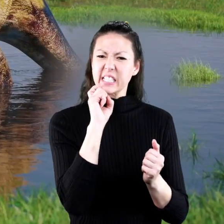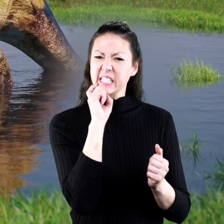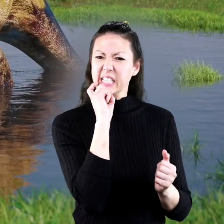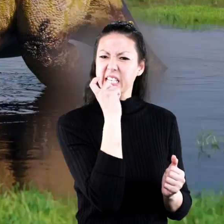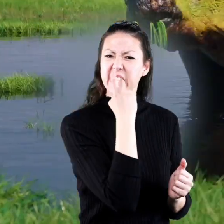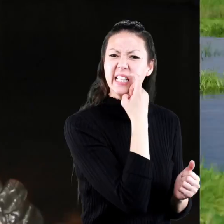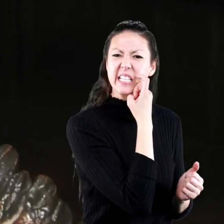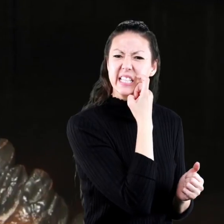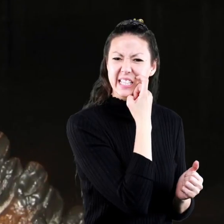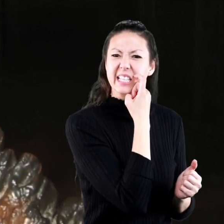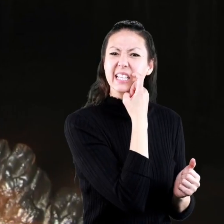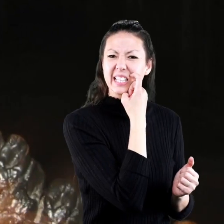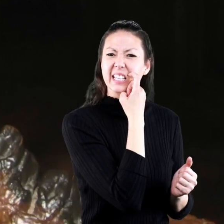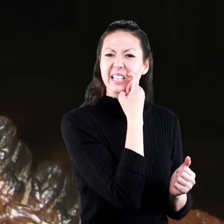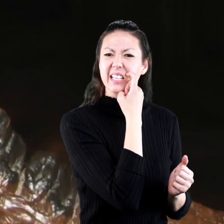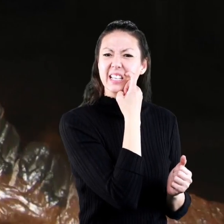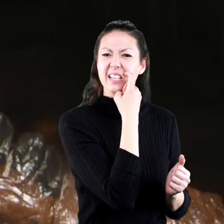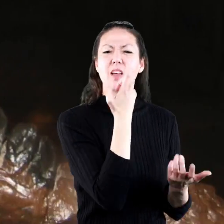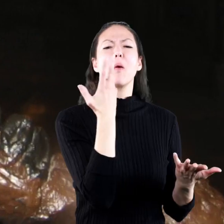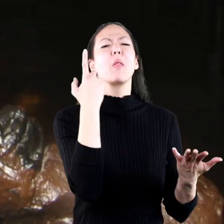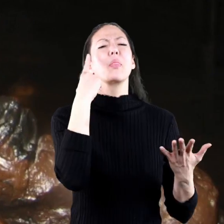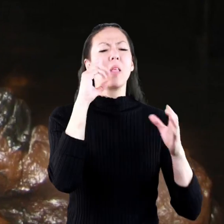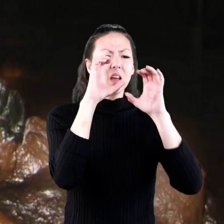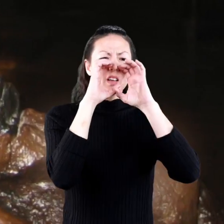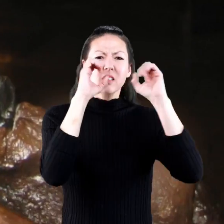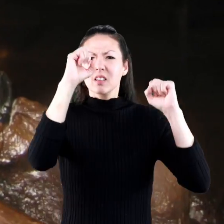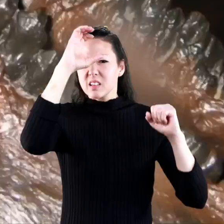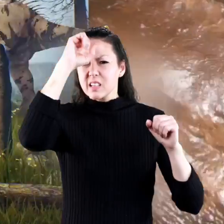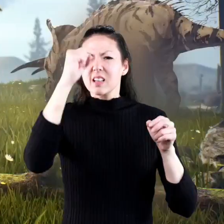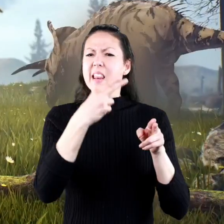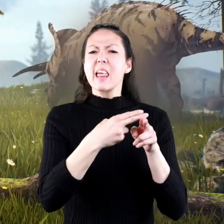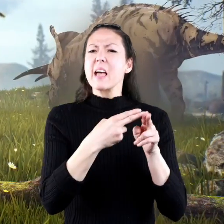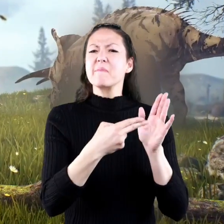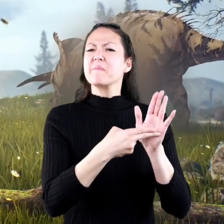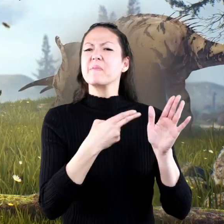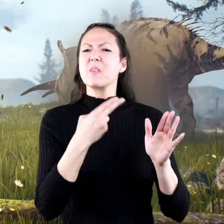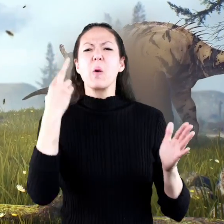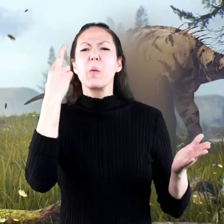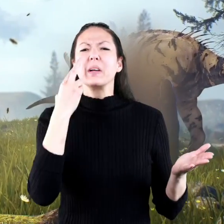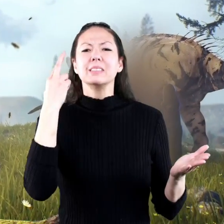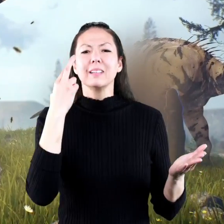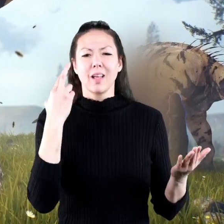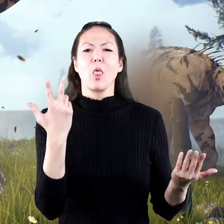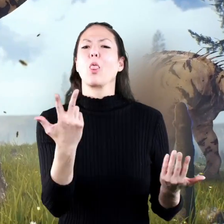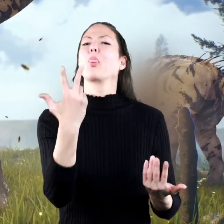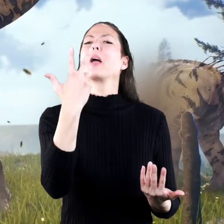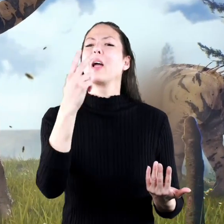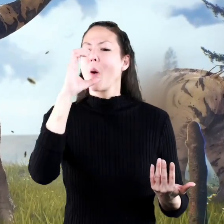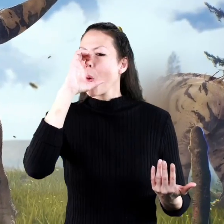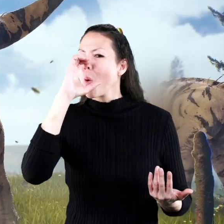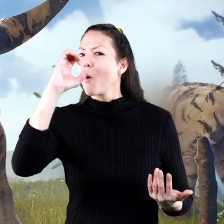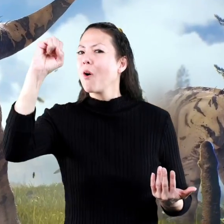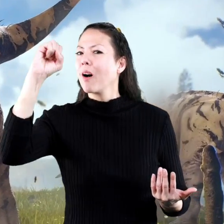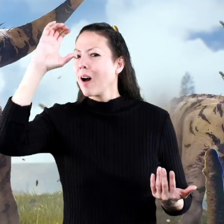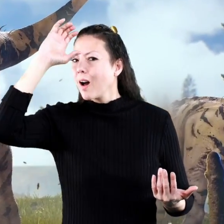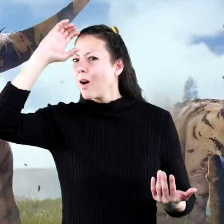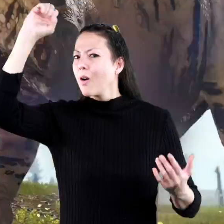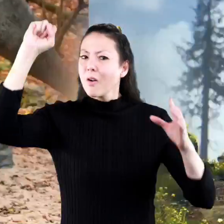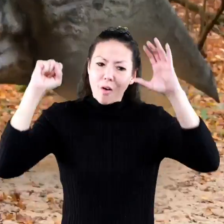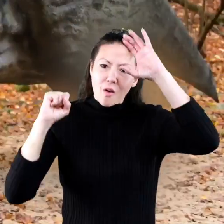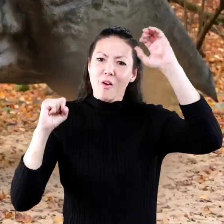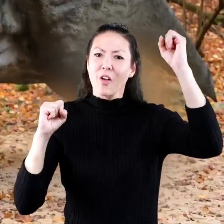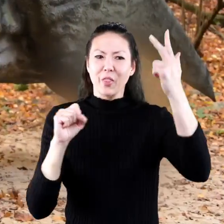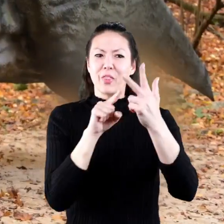rows of eight hundred teeth how do you think triceratops got its name the name means three-horned face